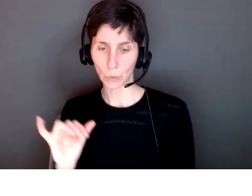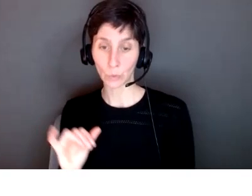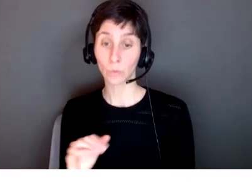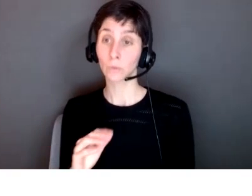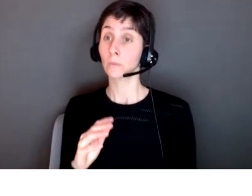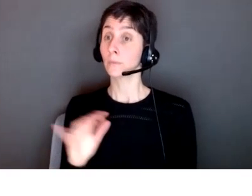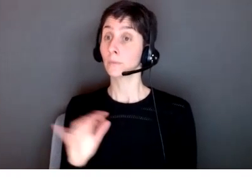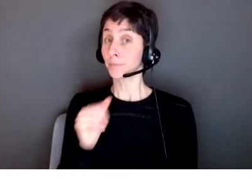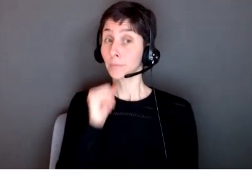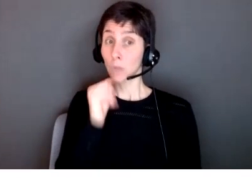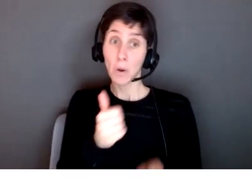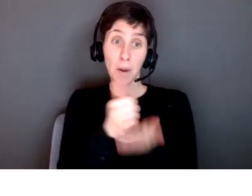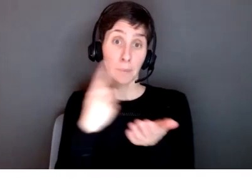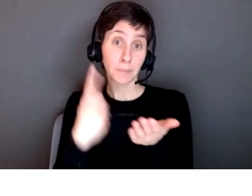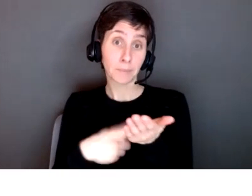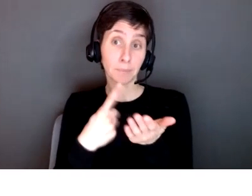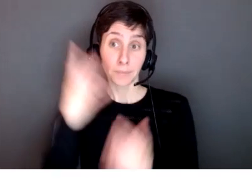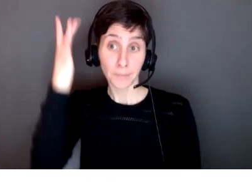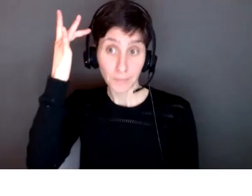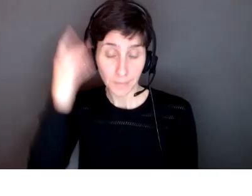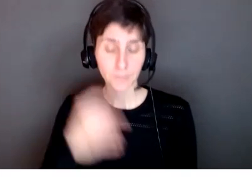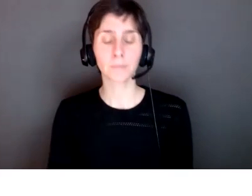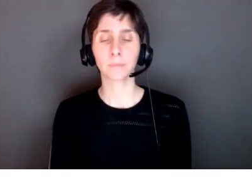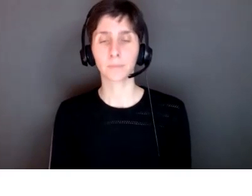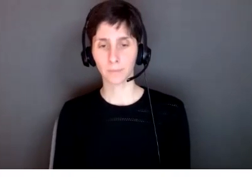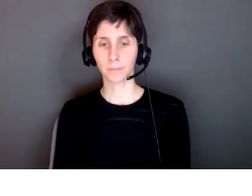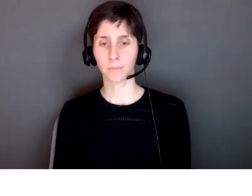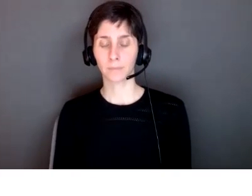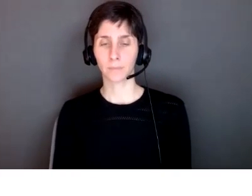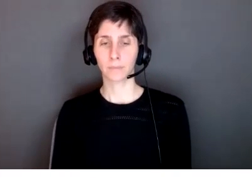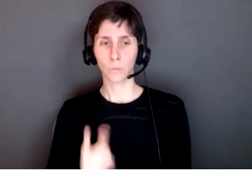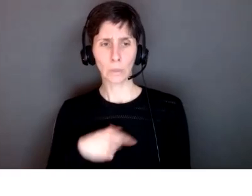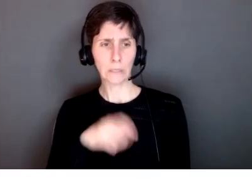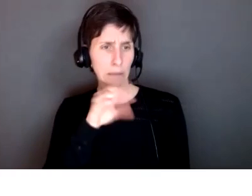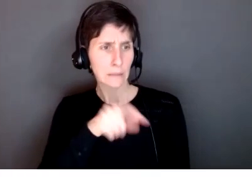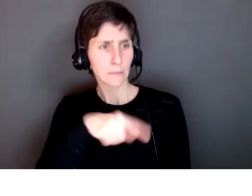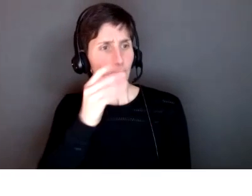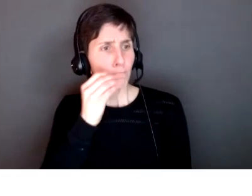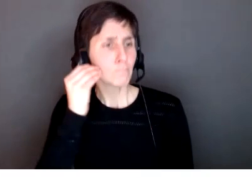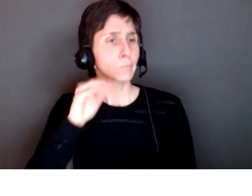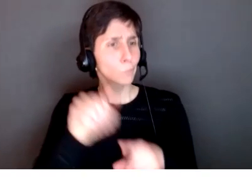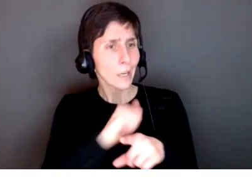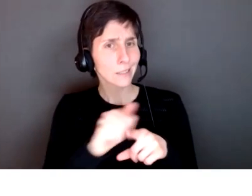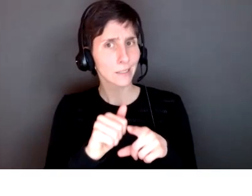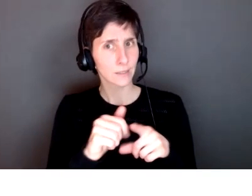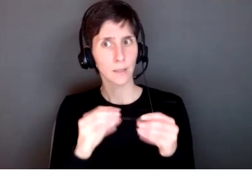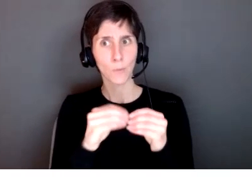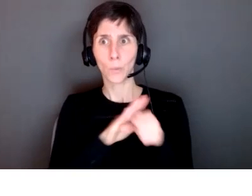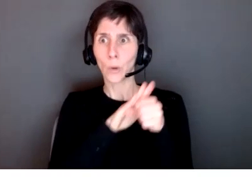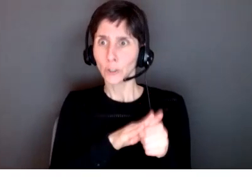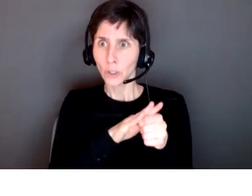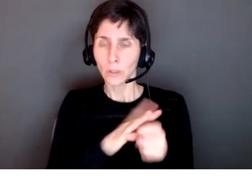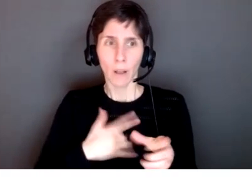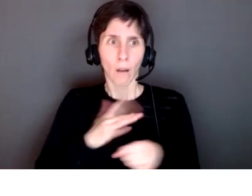always helpful is that we put some pressure for them to learn english and to practice it and speak english